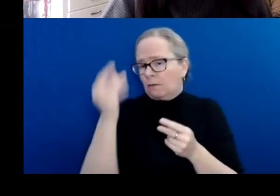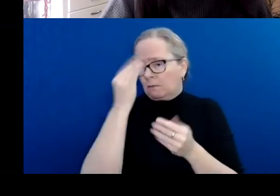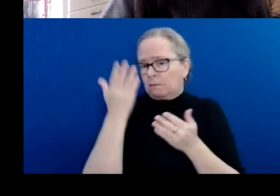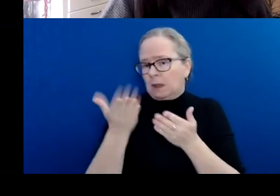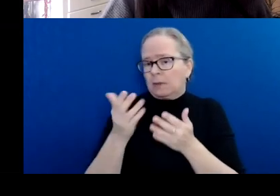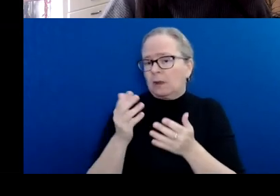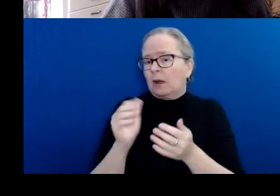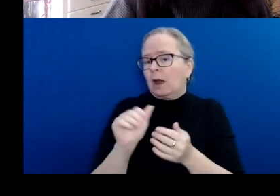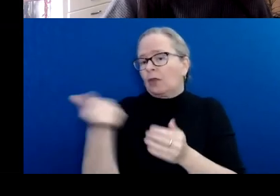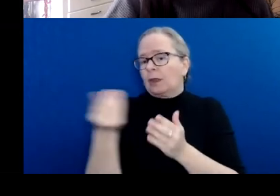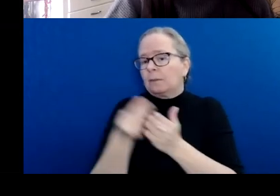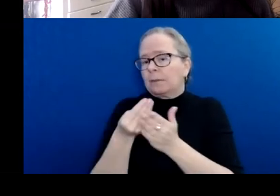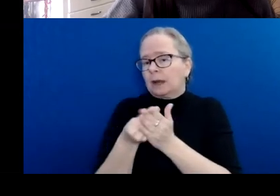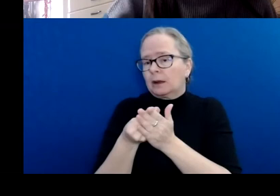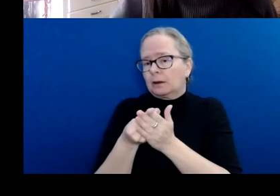overall budget.